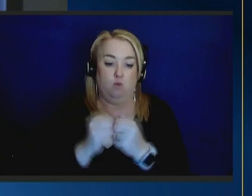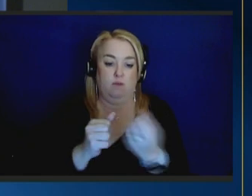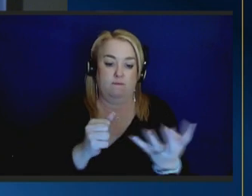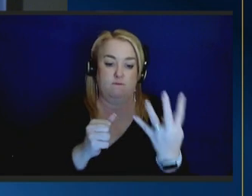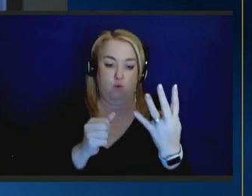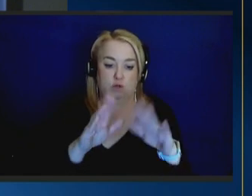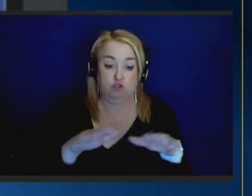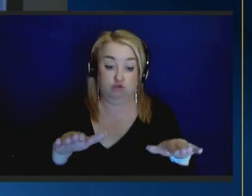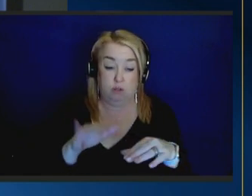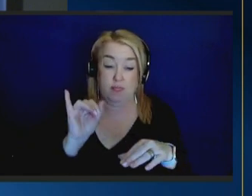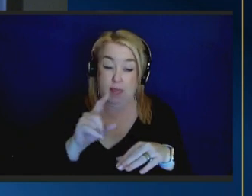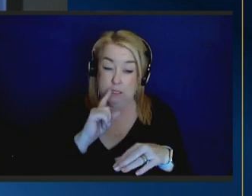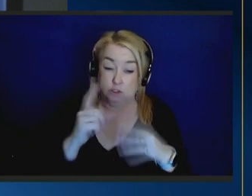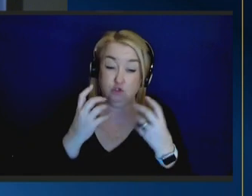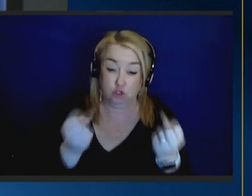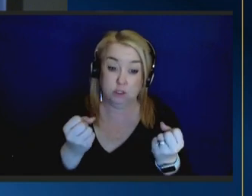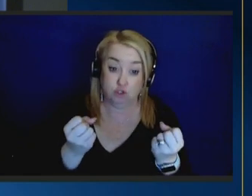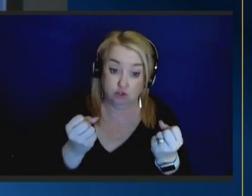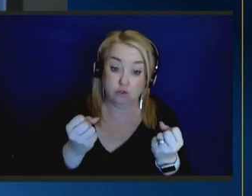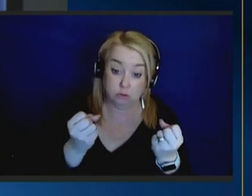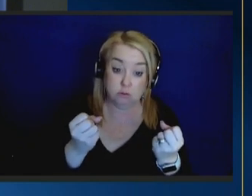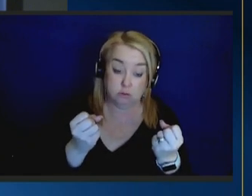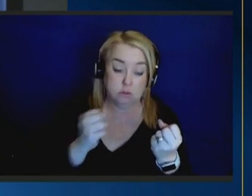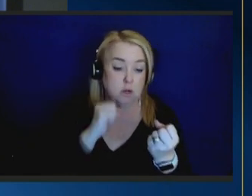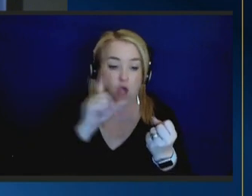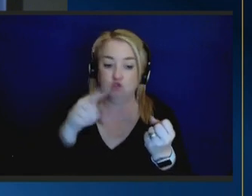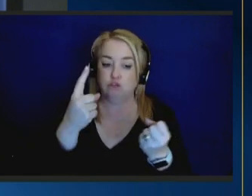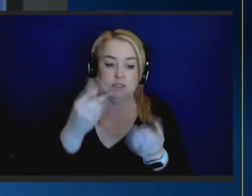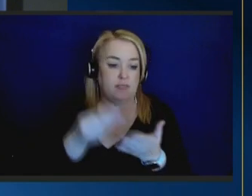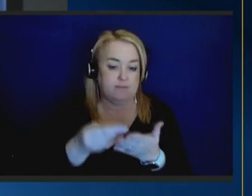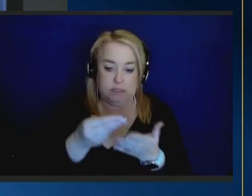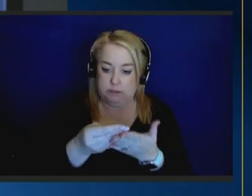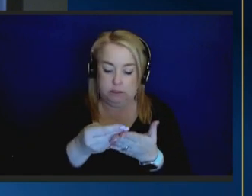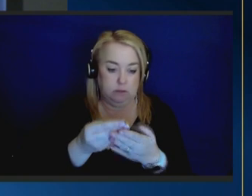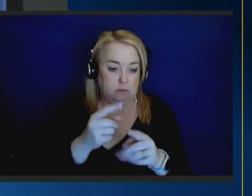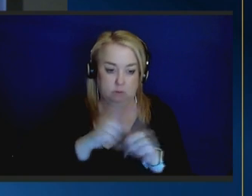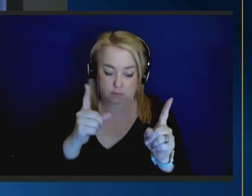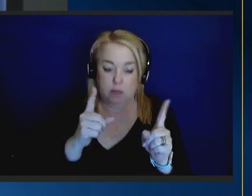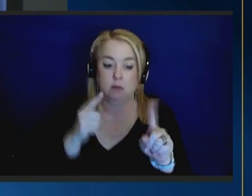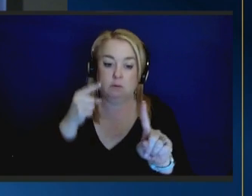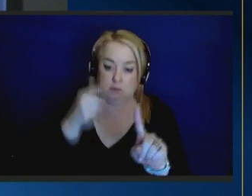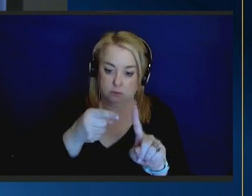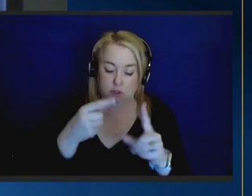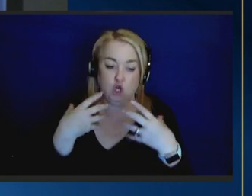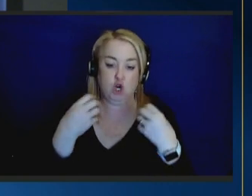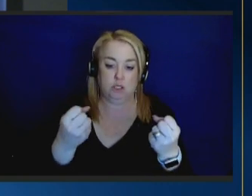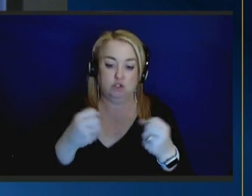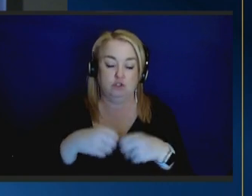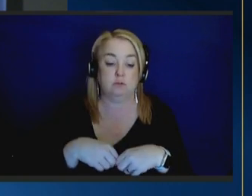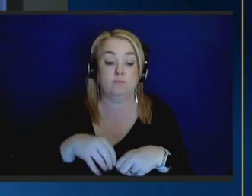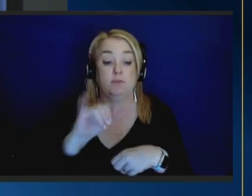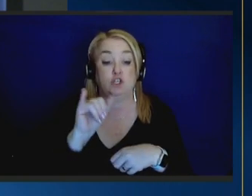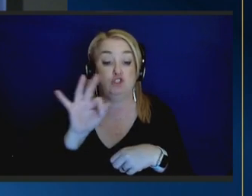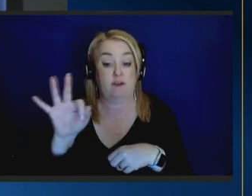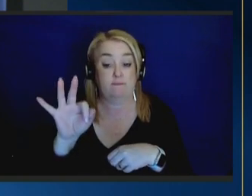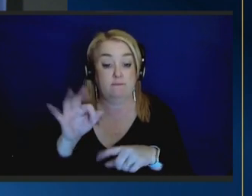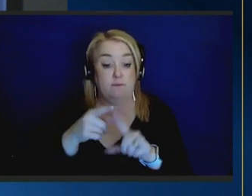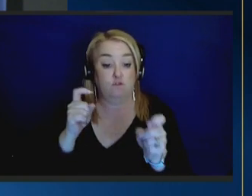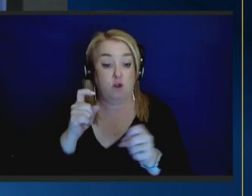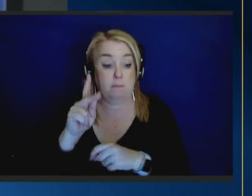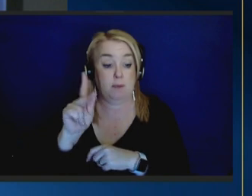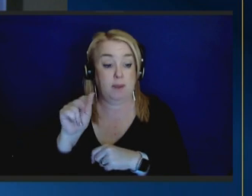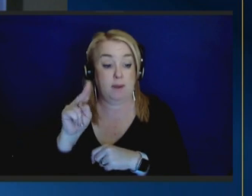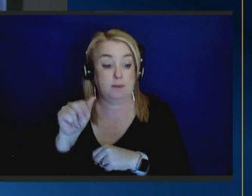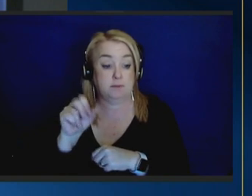that is courage it's not just the funding it is courage speak to jeff from kansas who had a